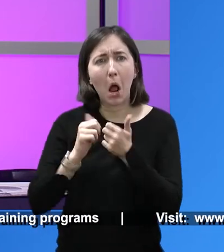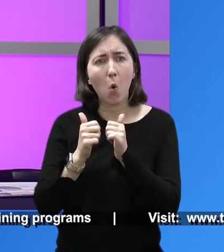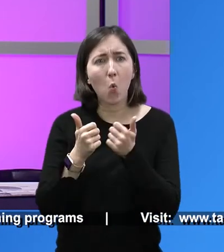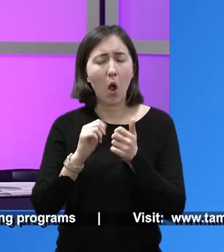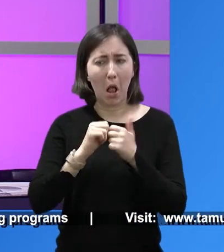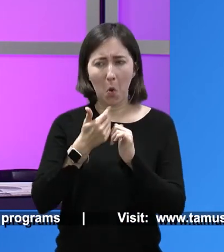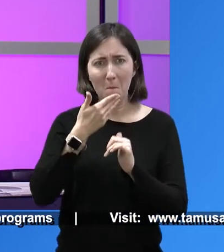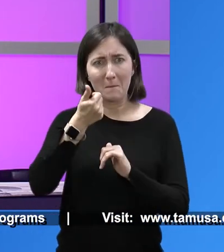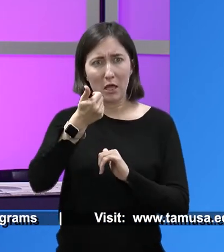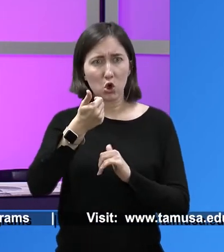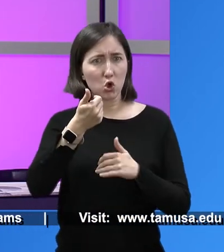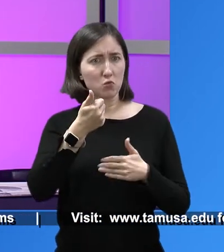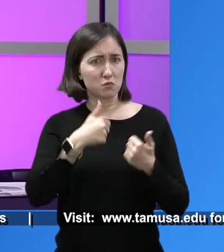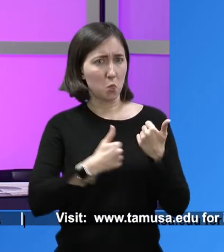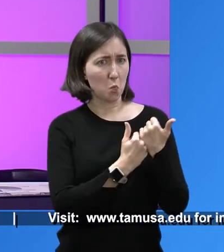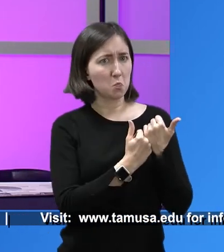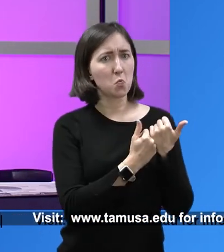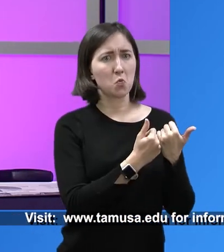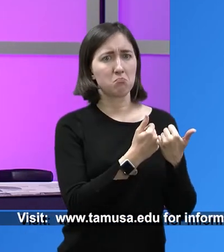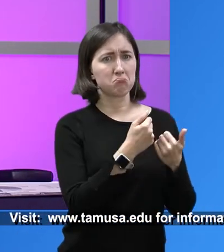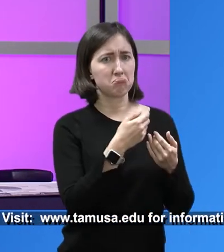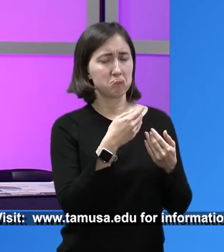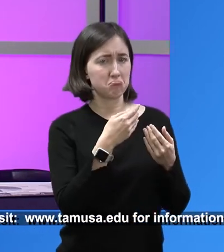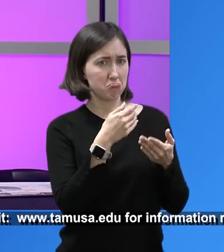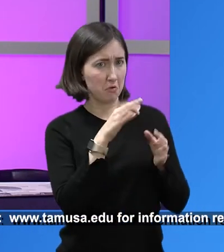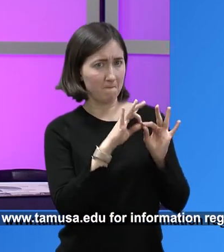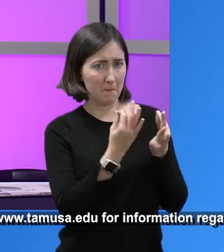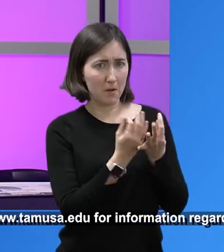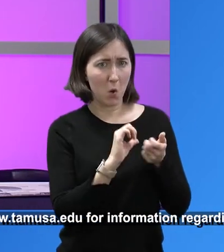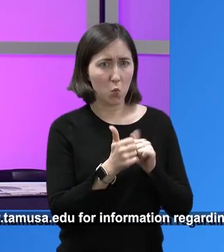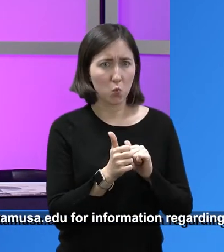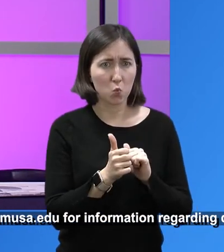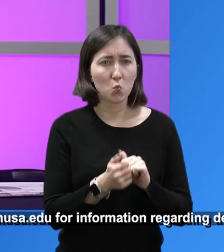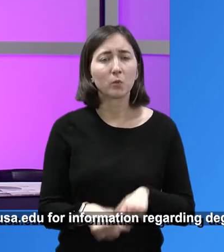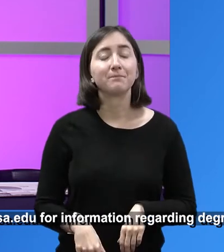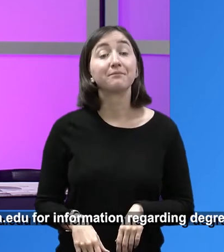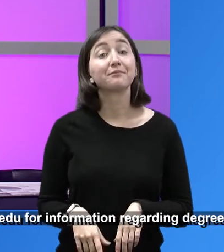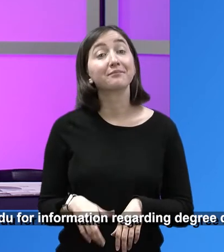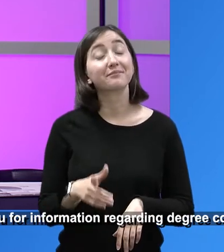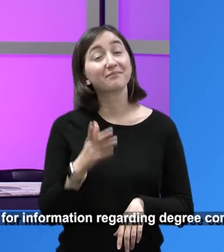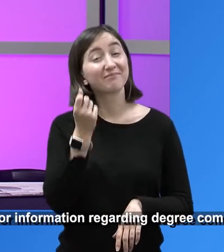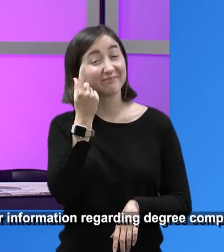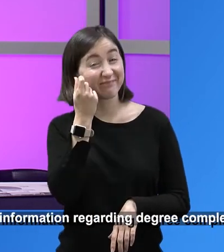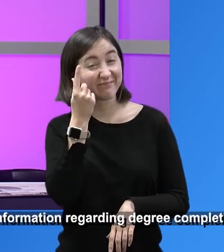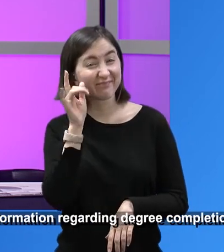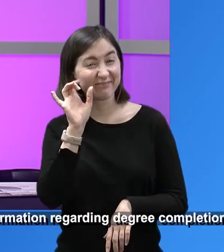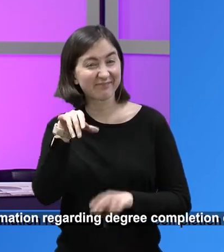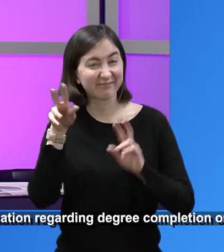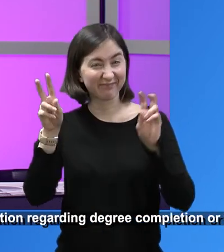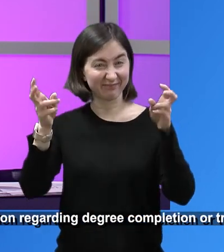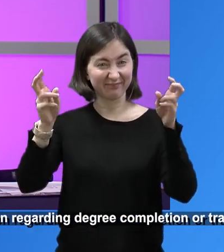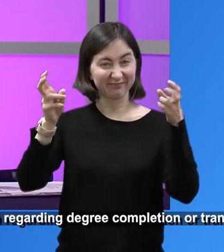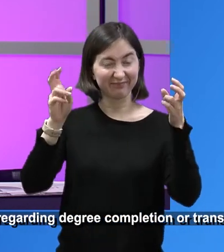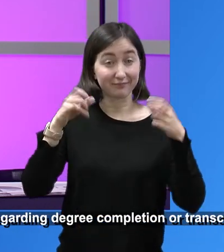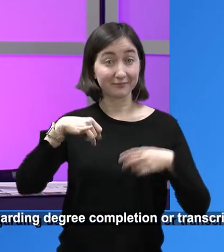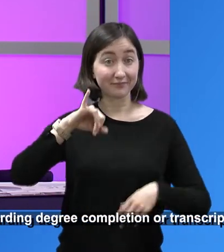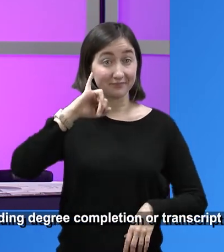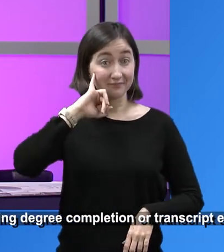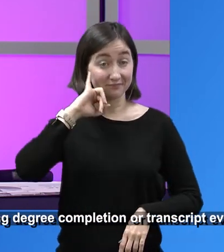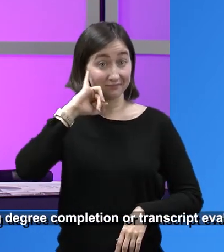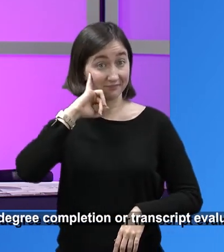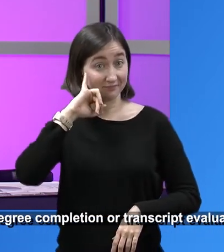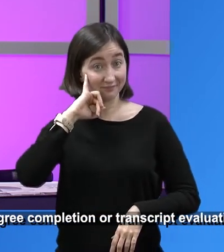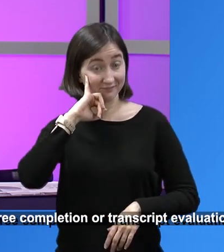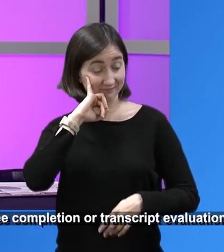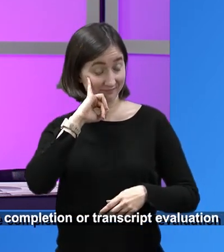families. So, you know, there's that saying, you know, you give somebody a fish, they eat for a day. You